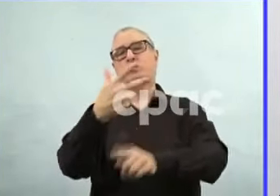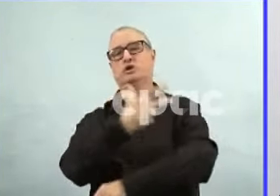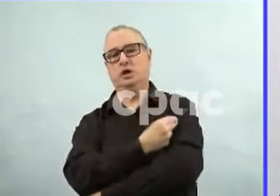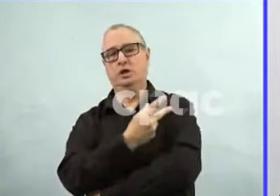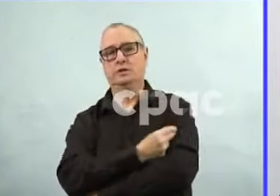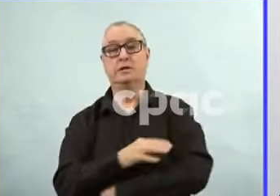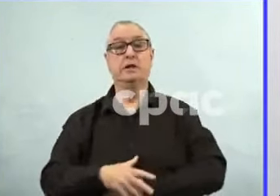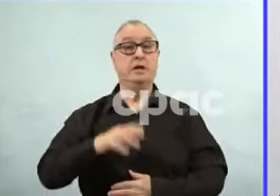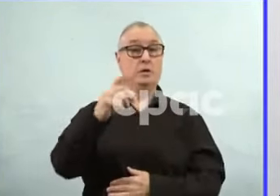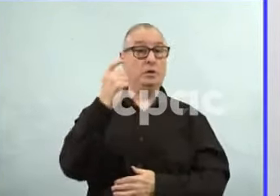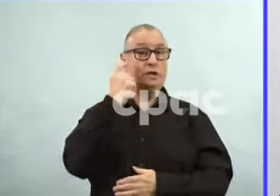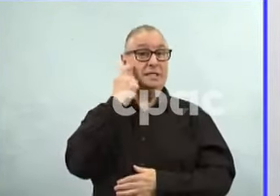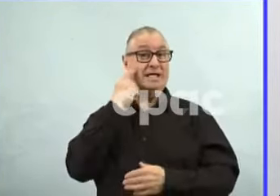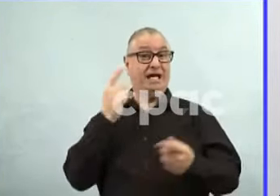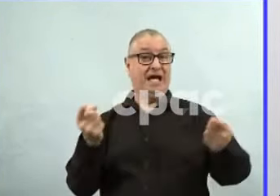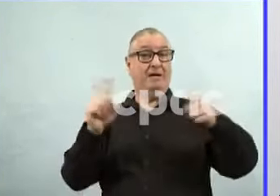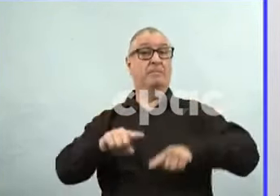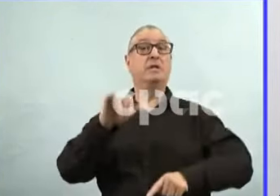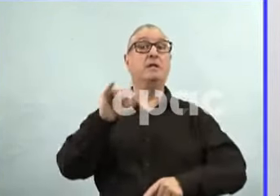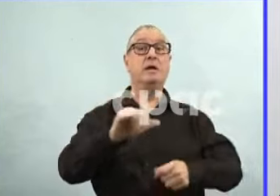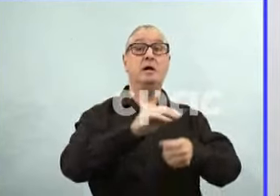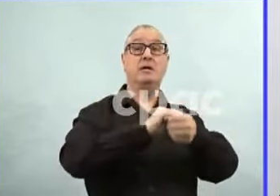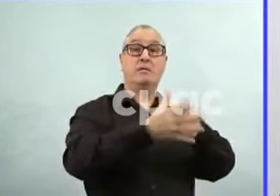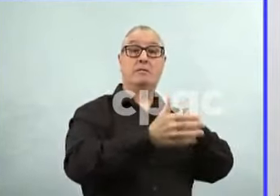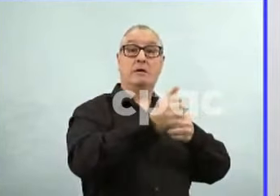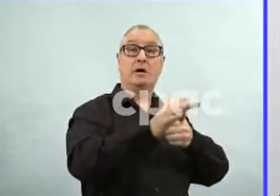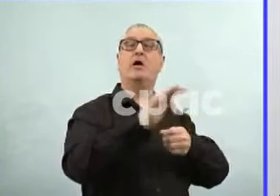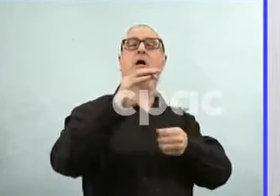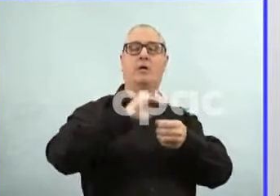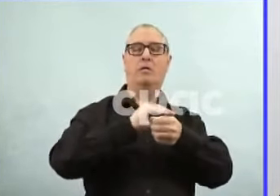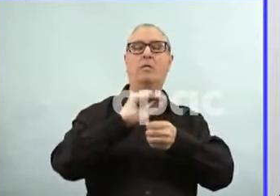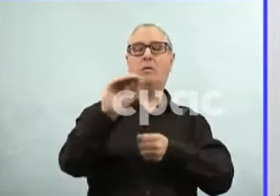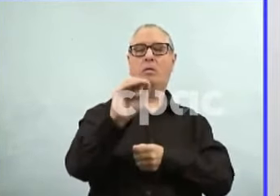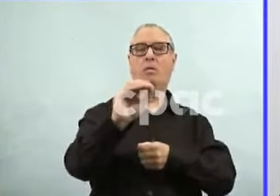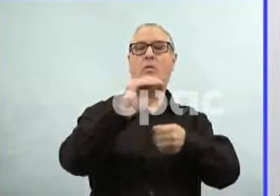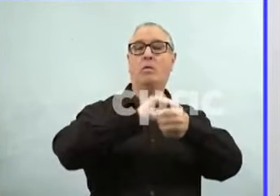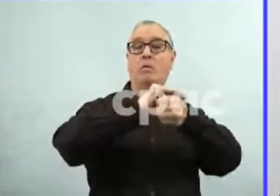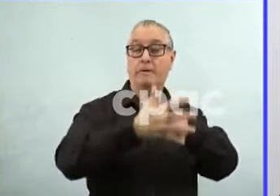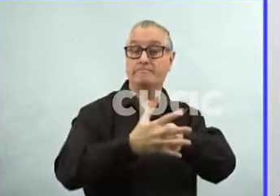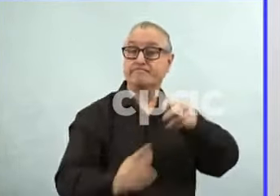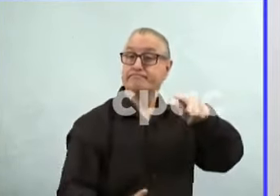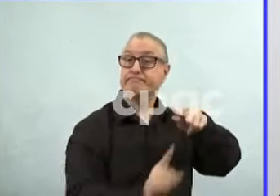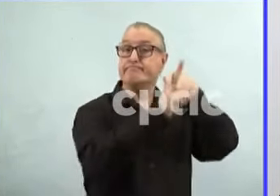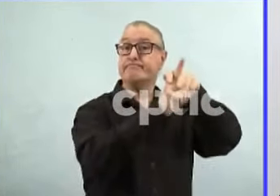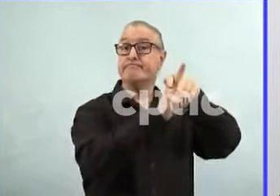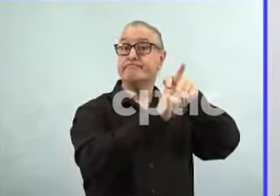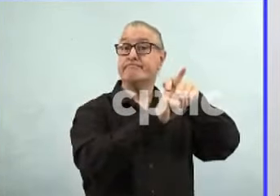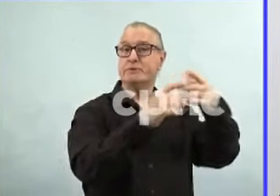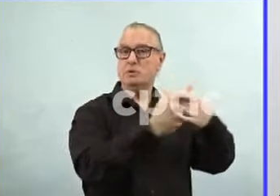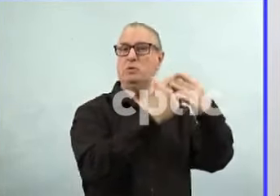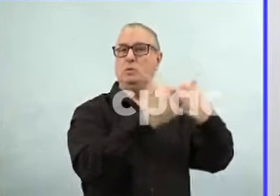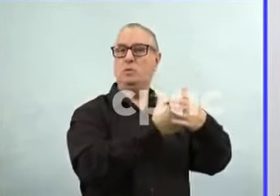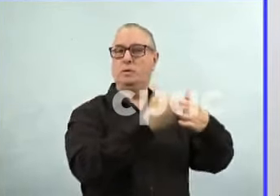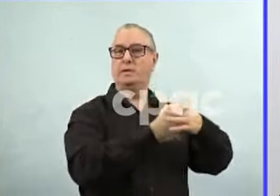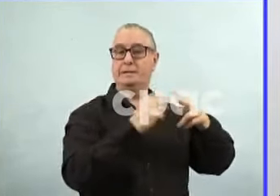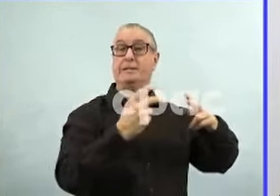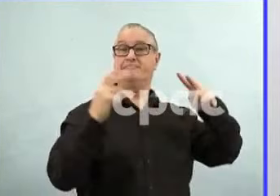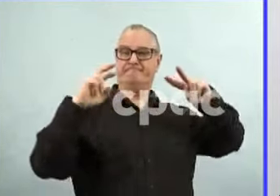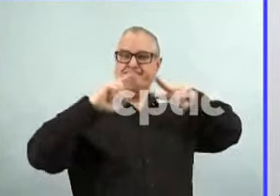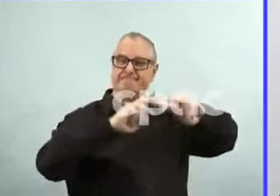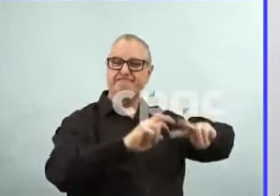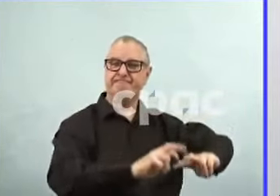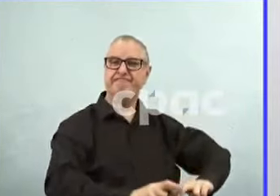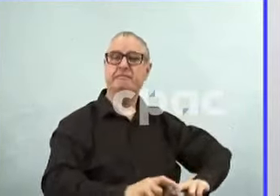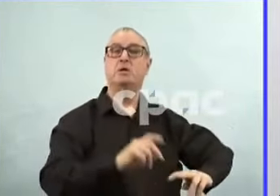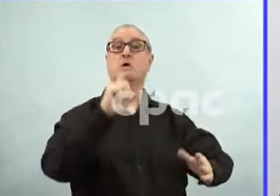weeks following the emergence of Omicron in our communities. NACI has indicated that a longer interval between